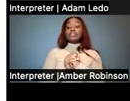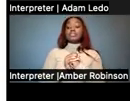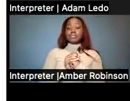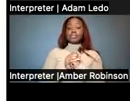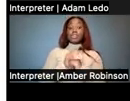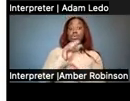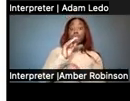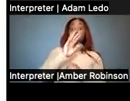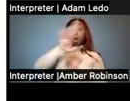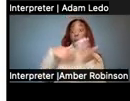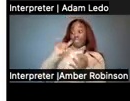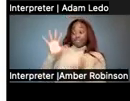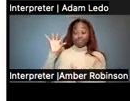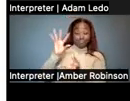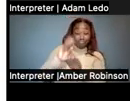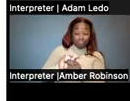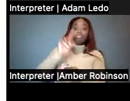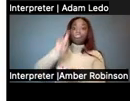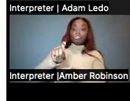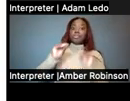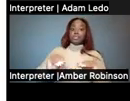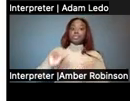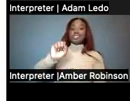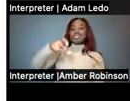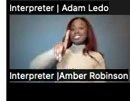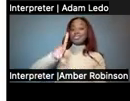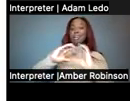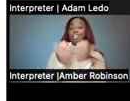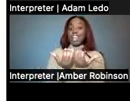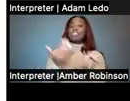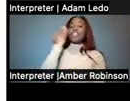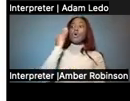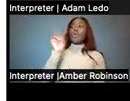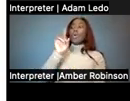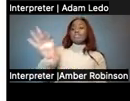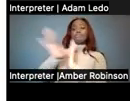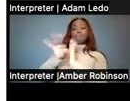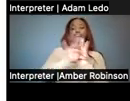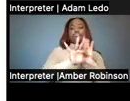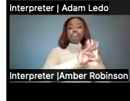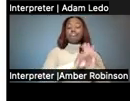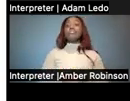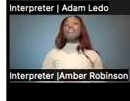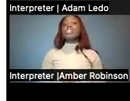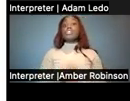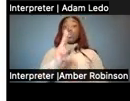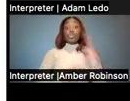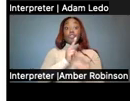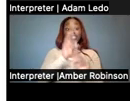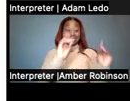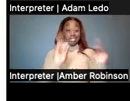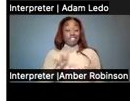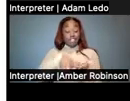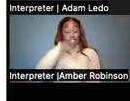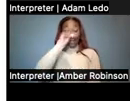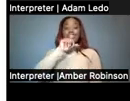variables should be available in their self-contained class so that they know what they can choose from. So universal design for learning is much more